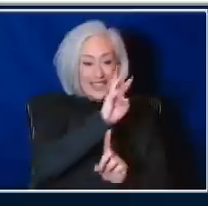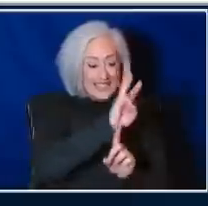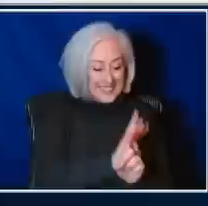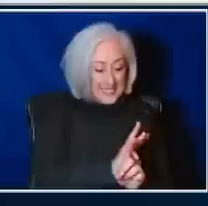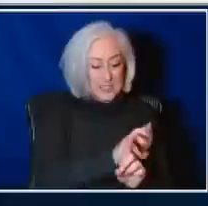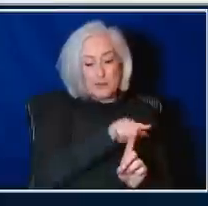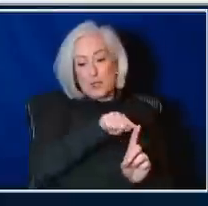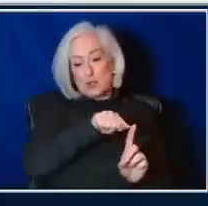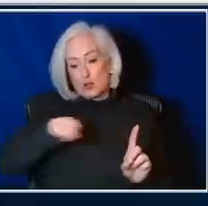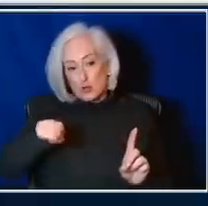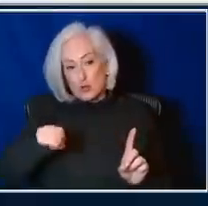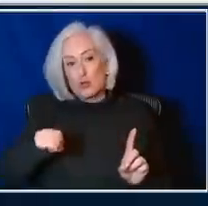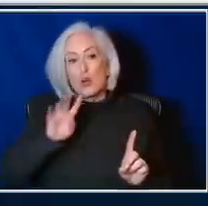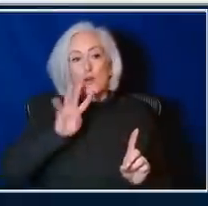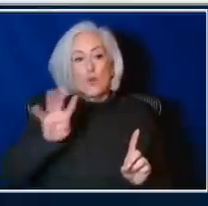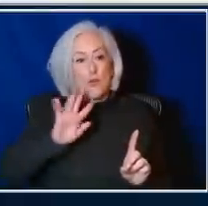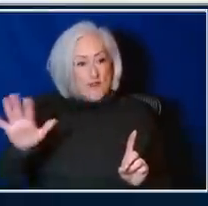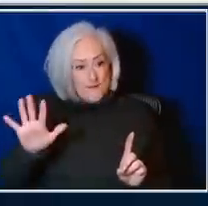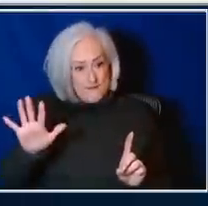years of age.